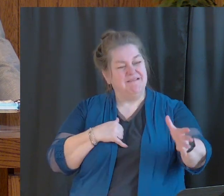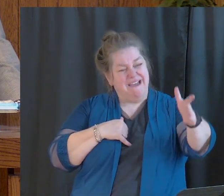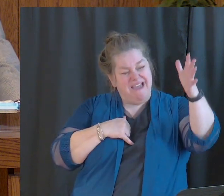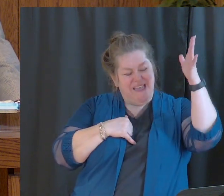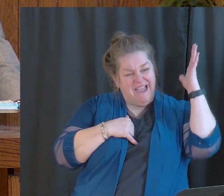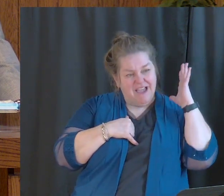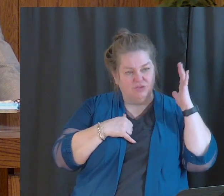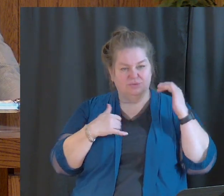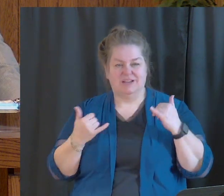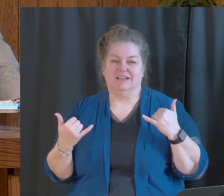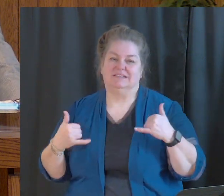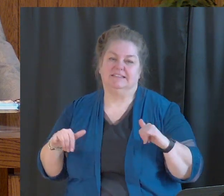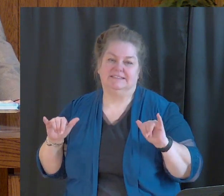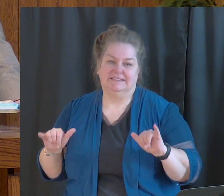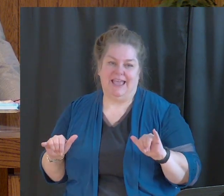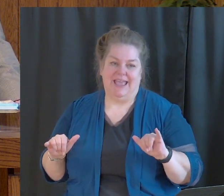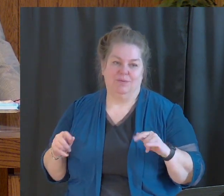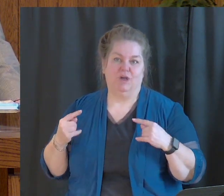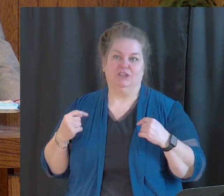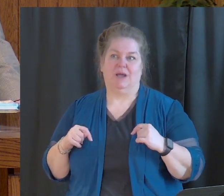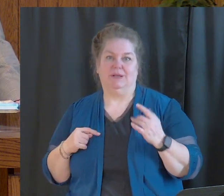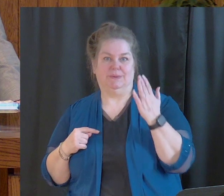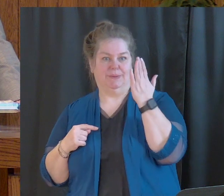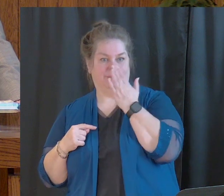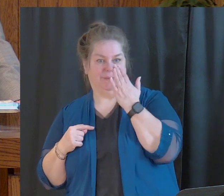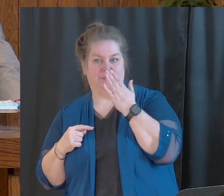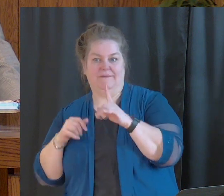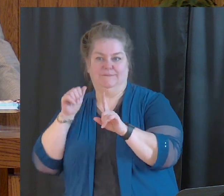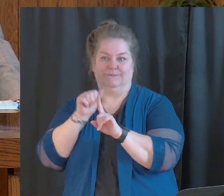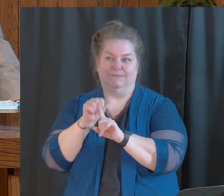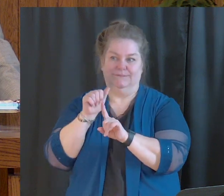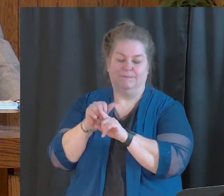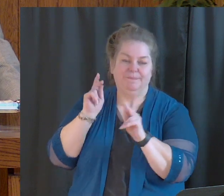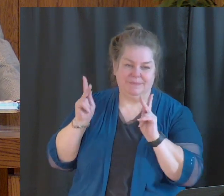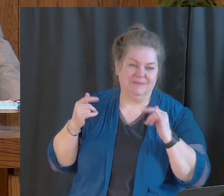Felix is telling Paul here, Paul, it's enough now.